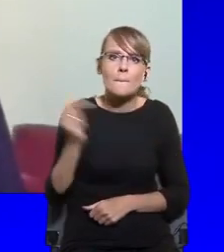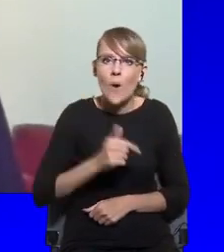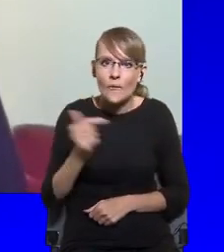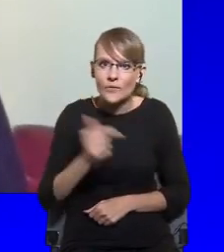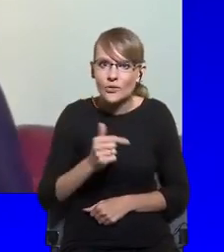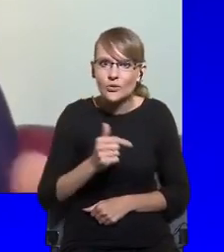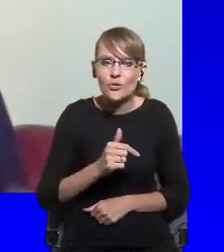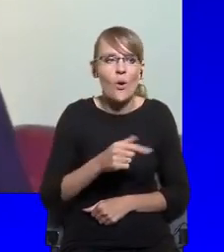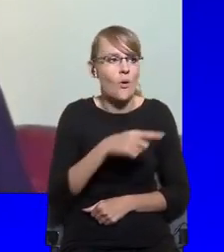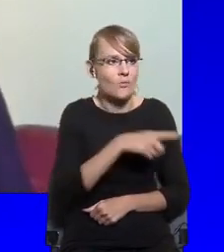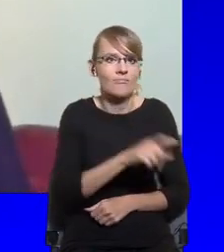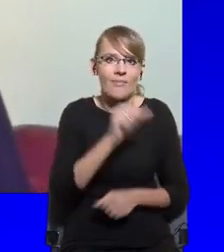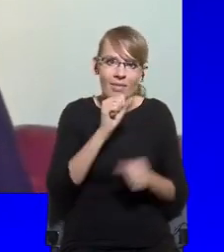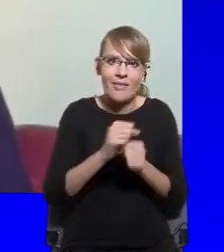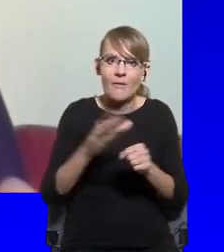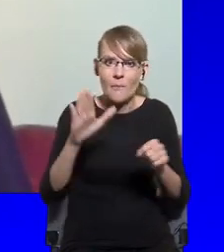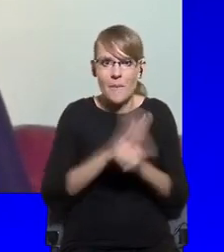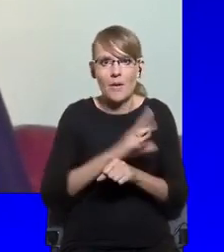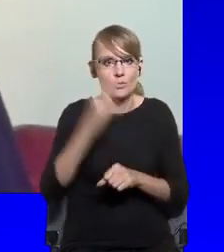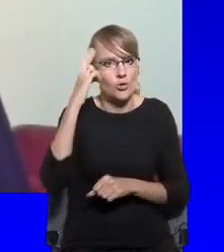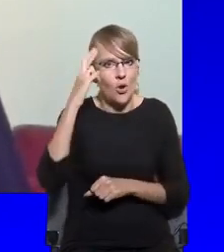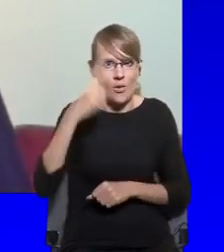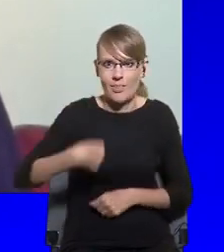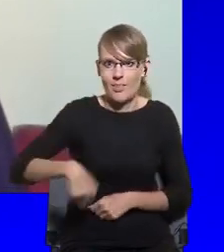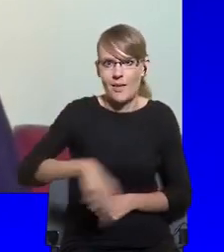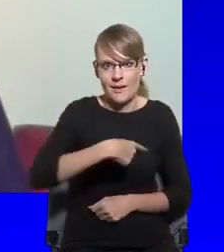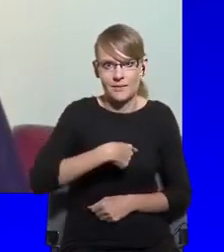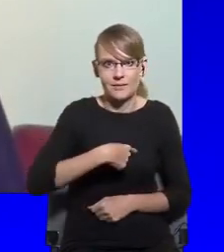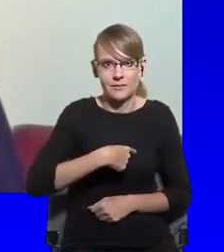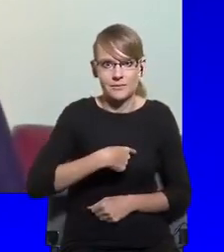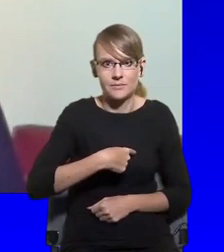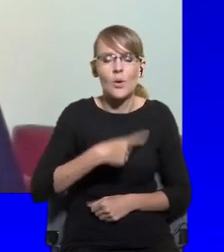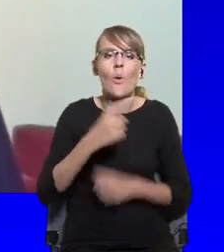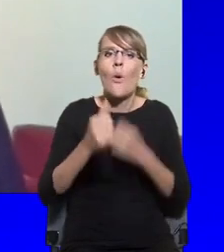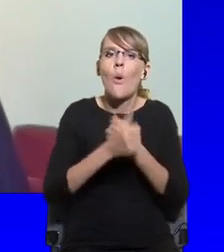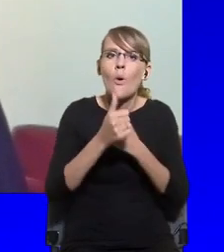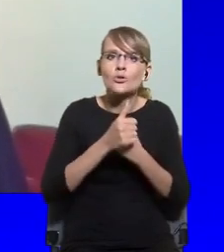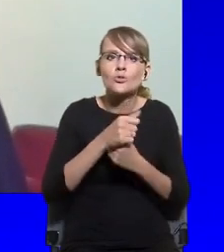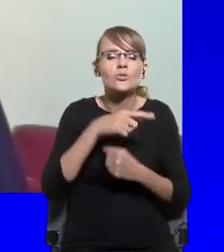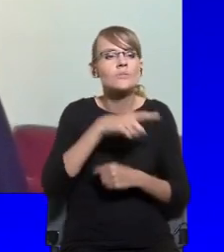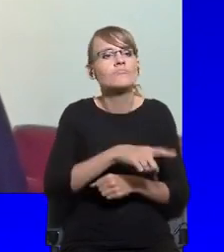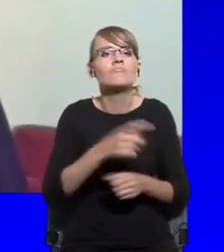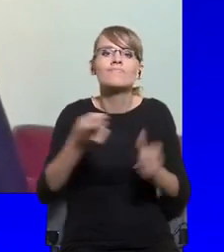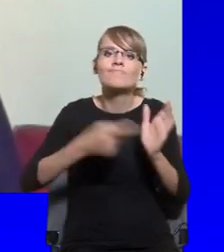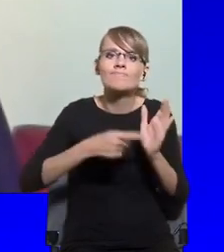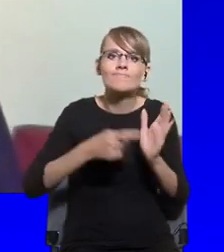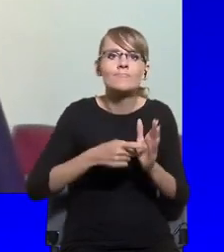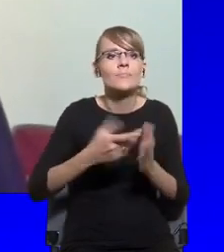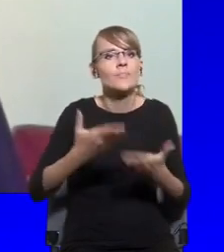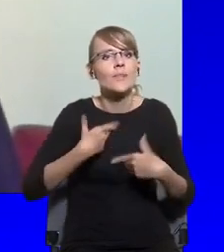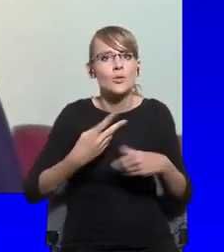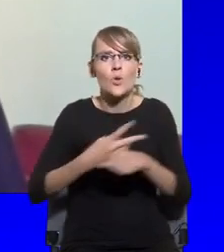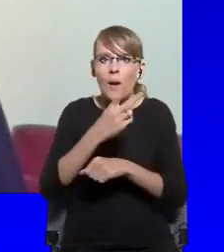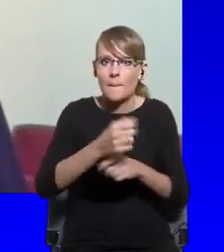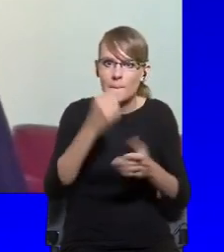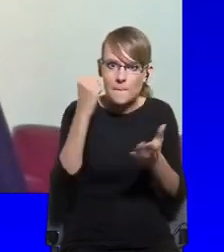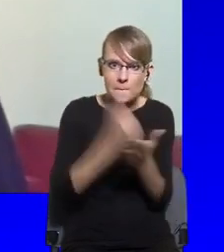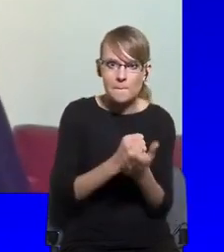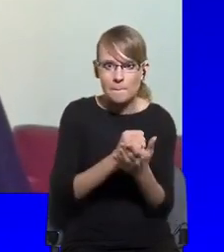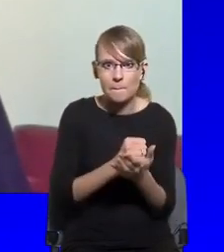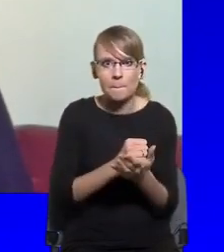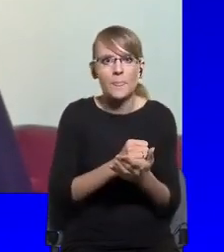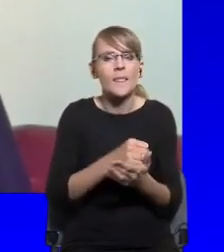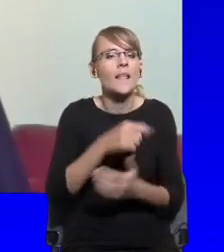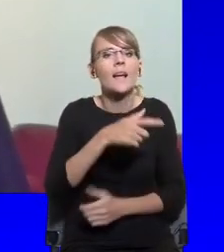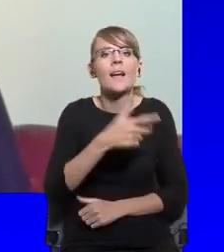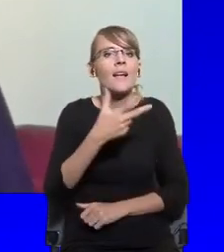comprehensible for all of us. A demand not to be harassed, let alone to be shot by the police, or a demand